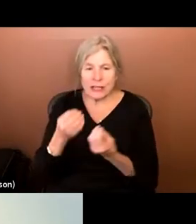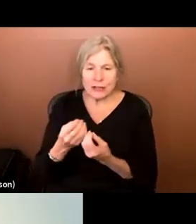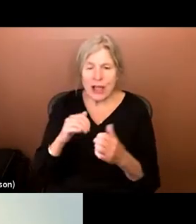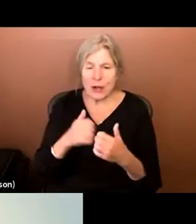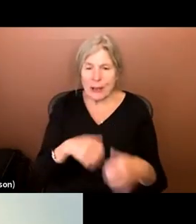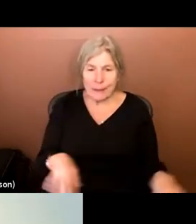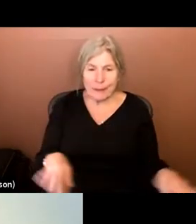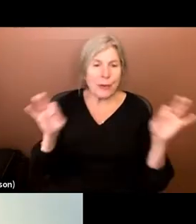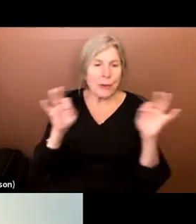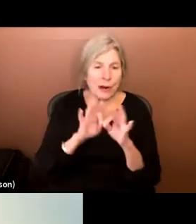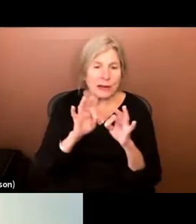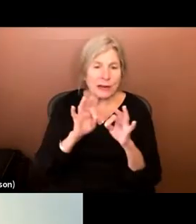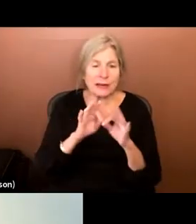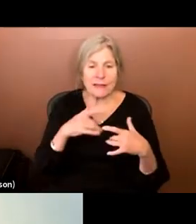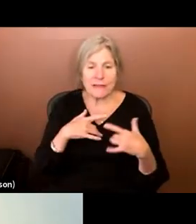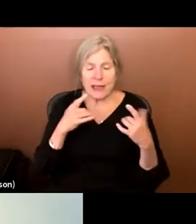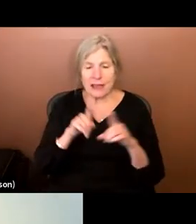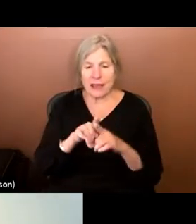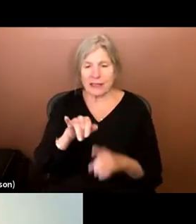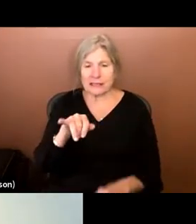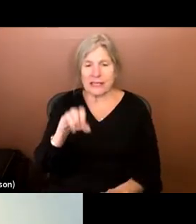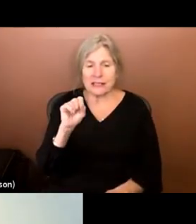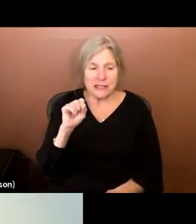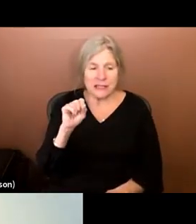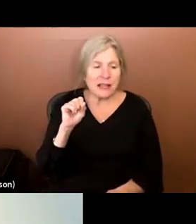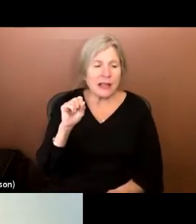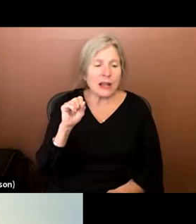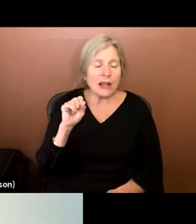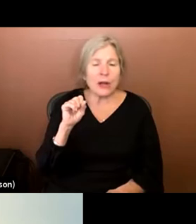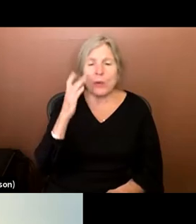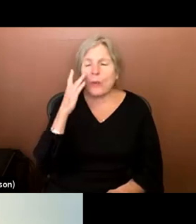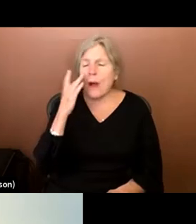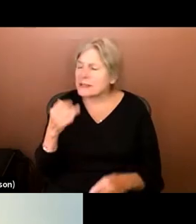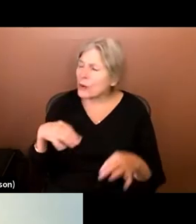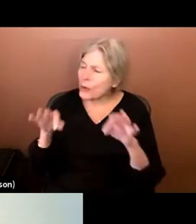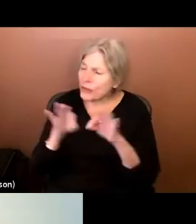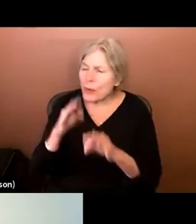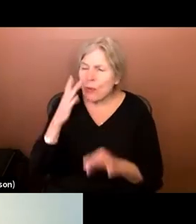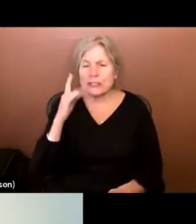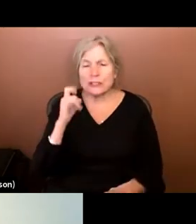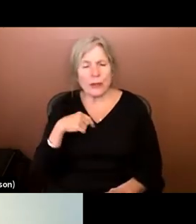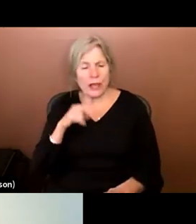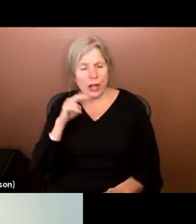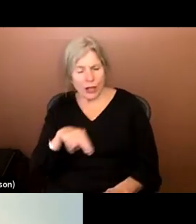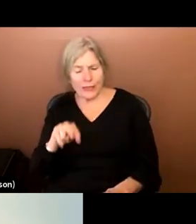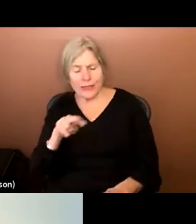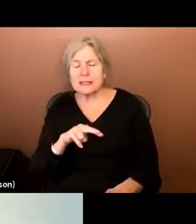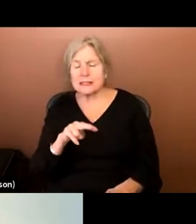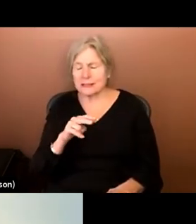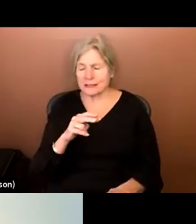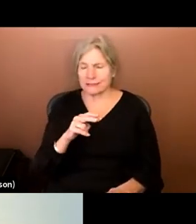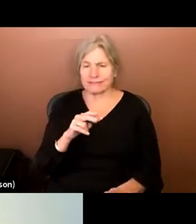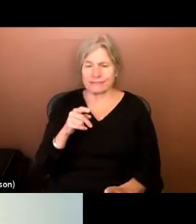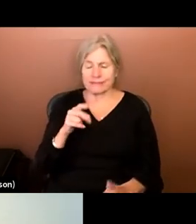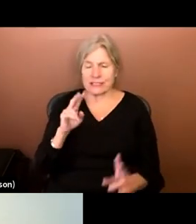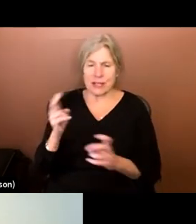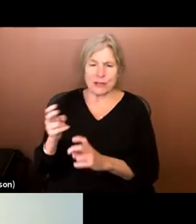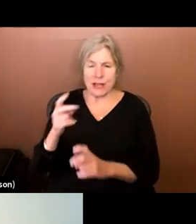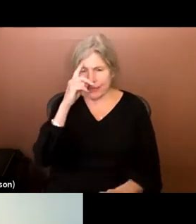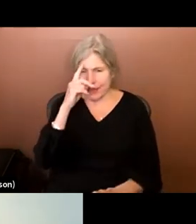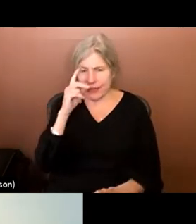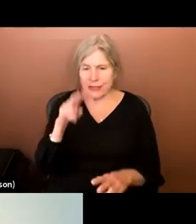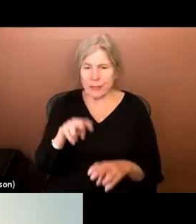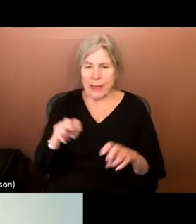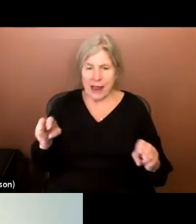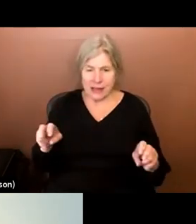important an event like this is. Why is it worth it? Why should we look at this material? I think the panelists that